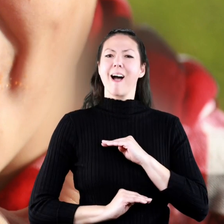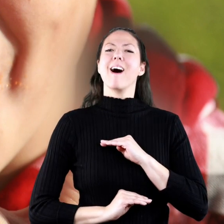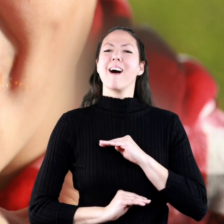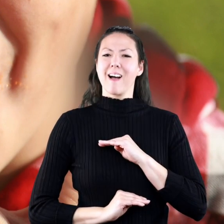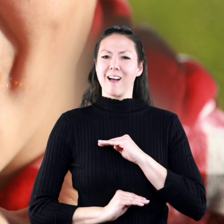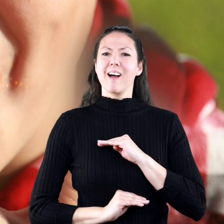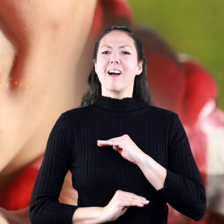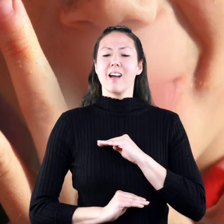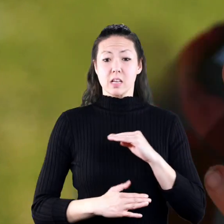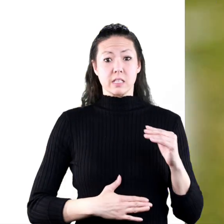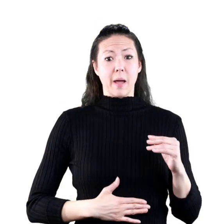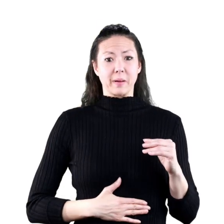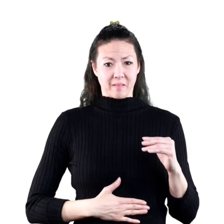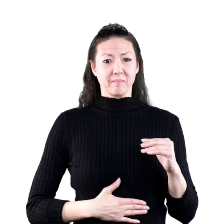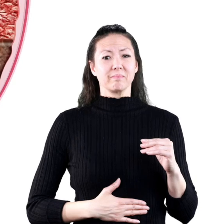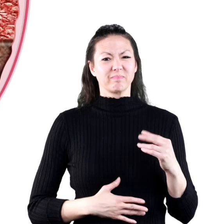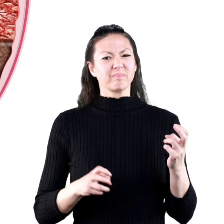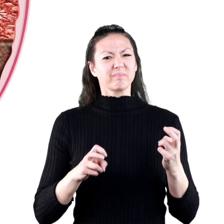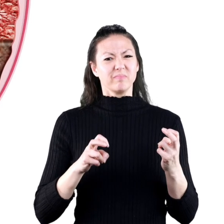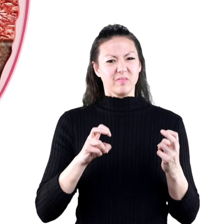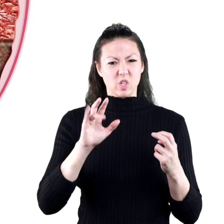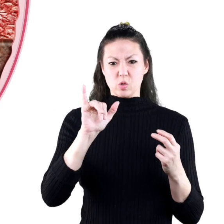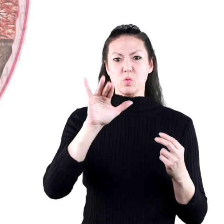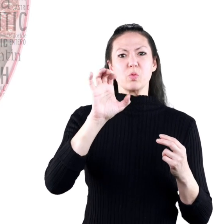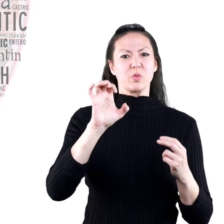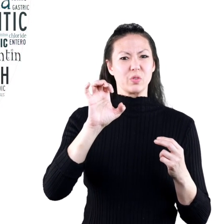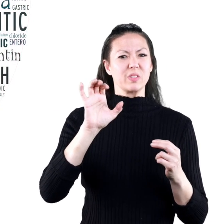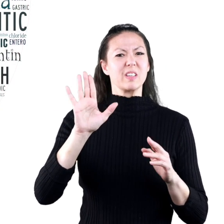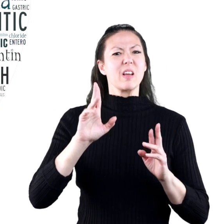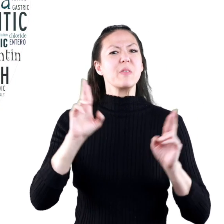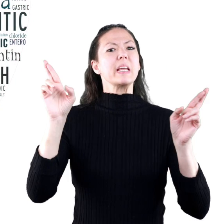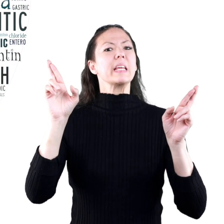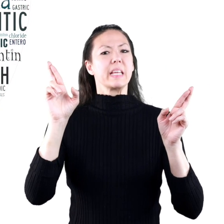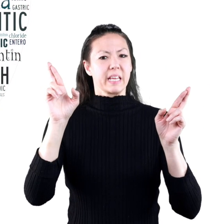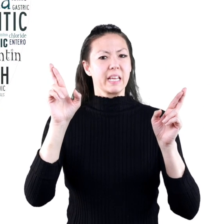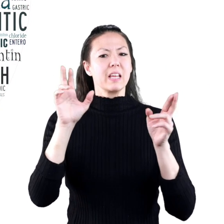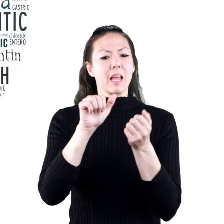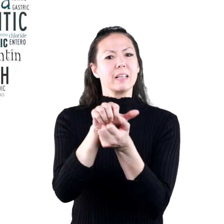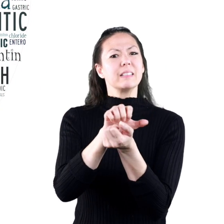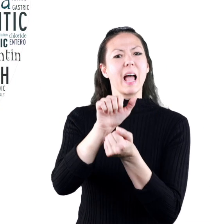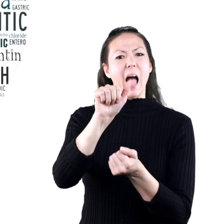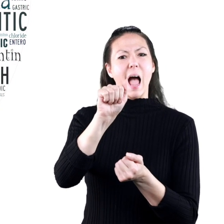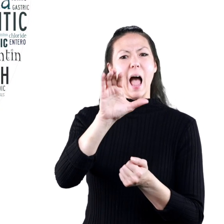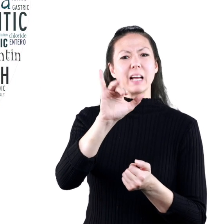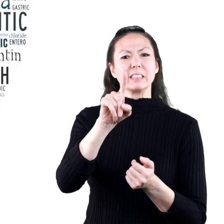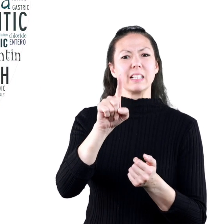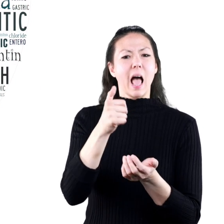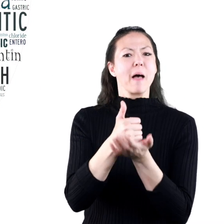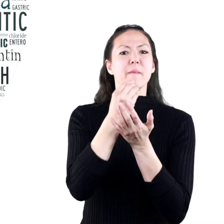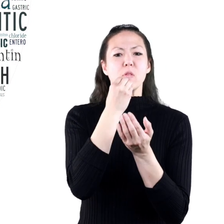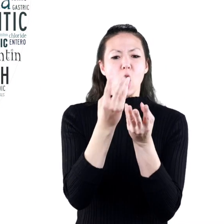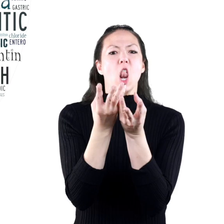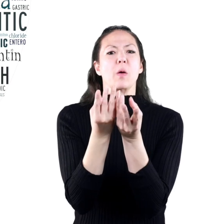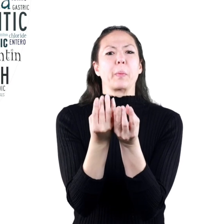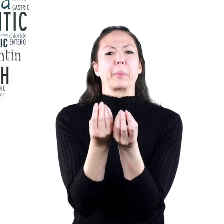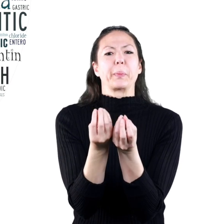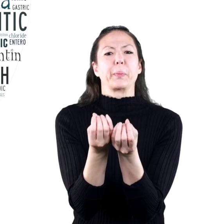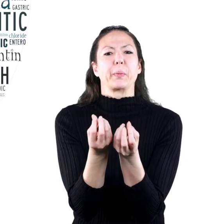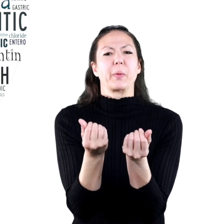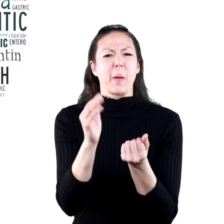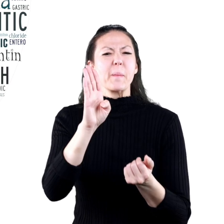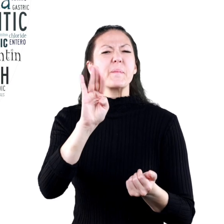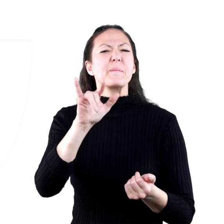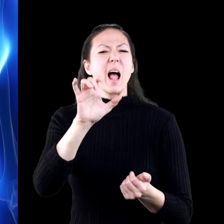so satisfying. In the stomach is a cocktail of gastric juices made up of bile and hydrochloric acid,